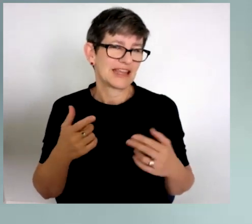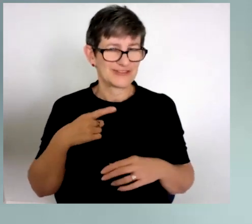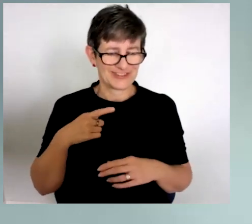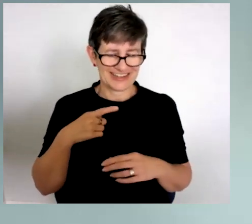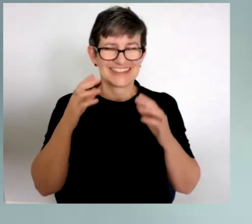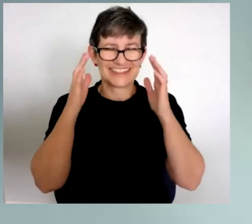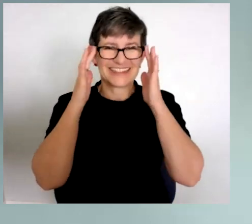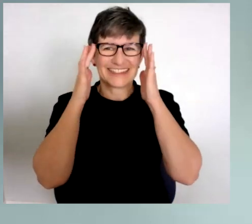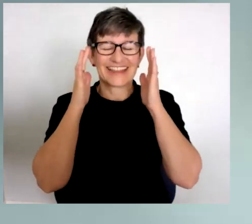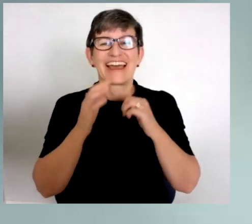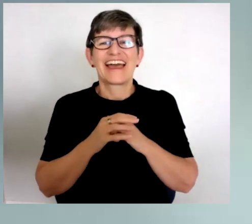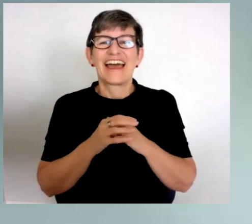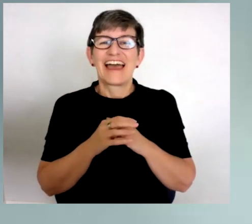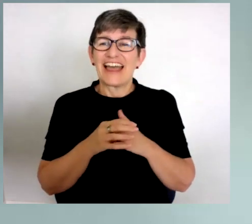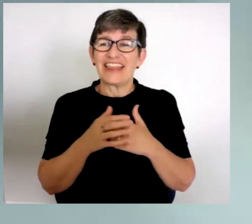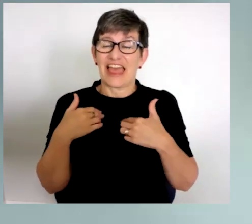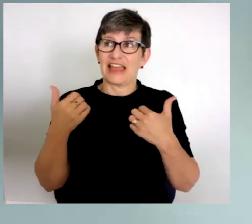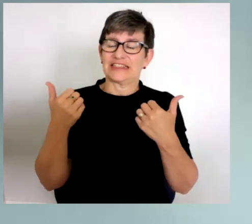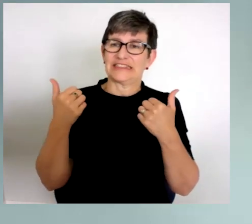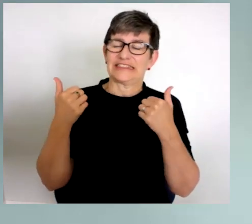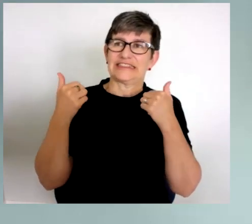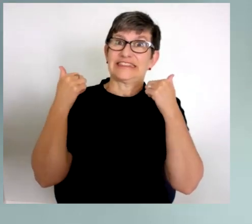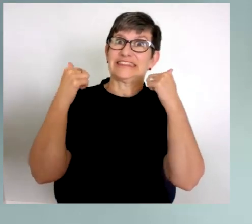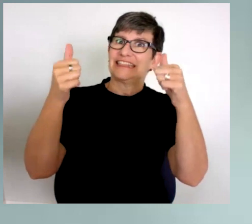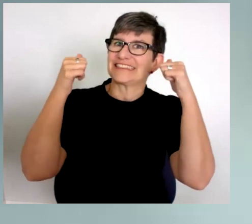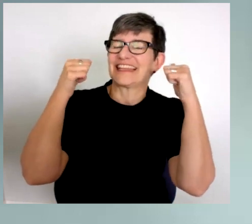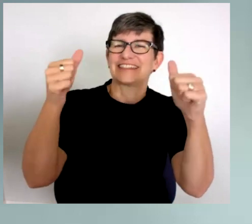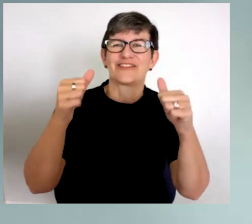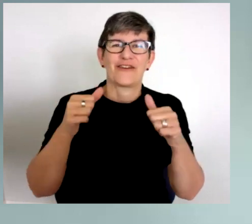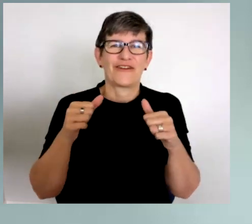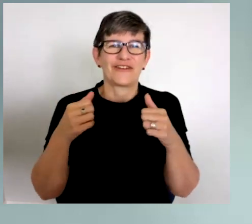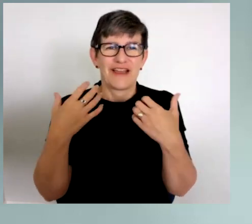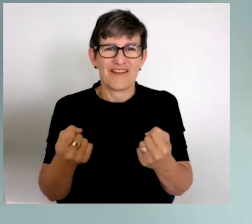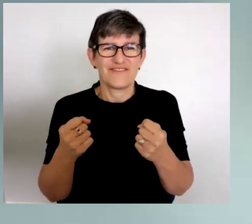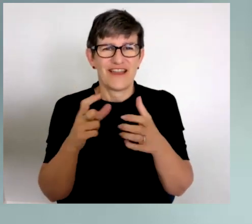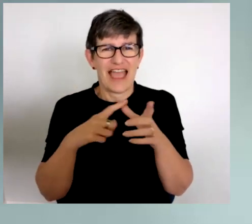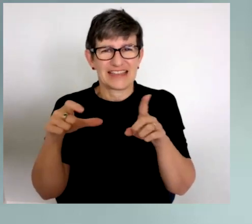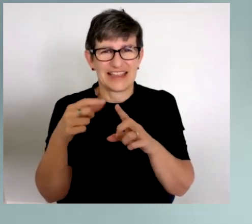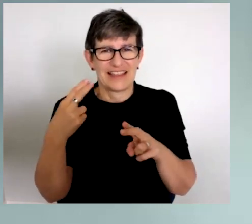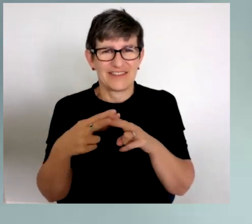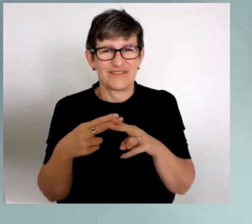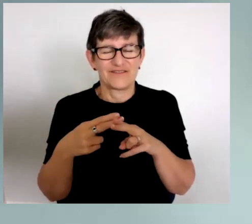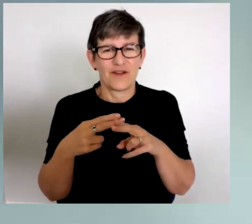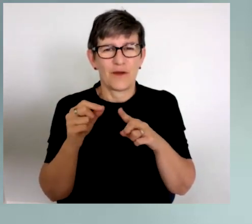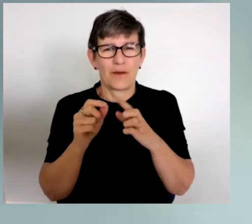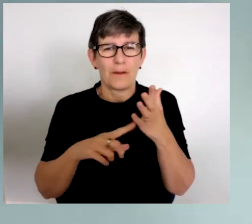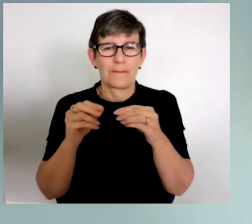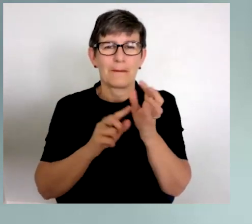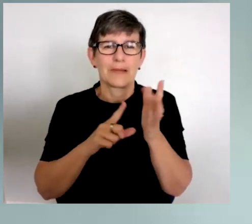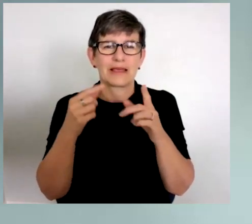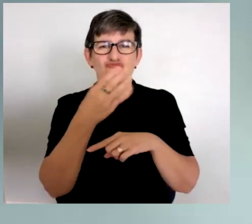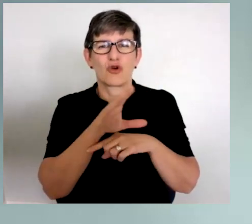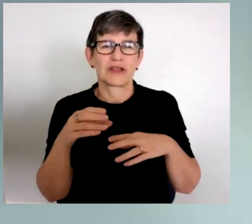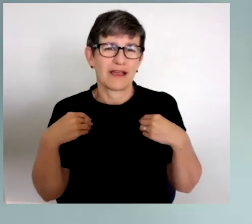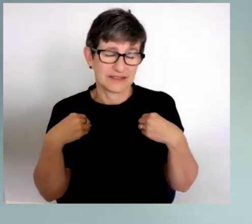played into us successfully getting audio description on our public broadcasters. But really, the point about